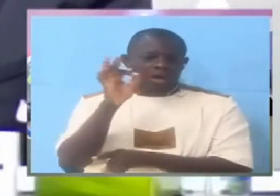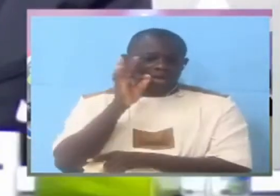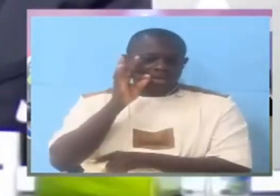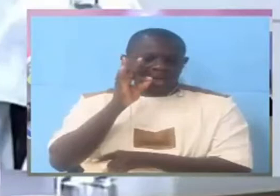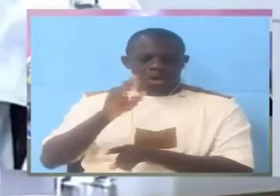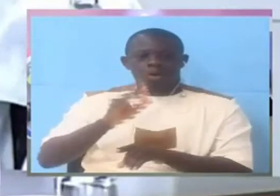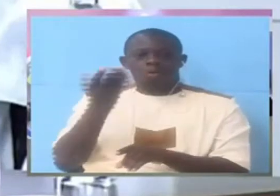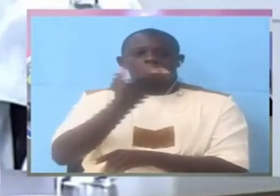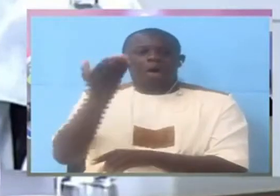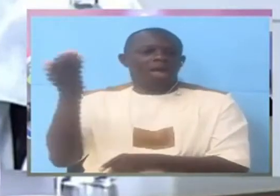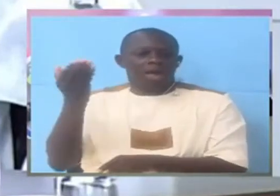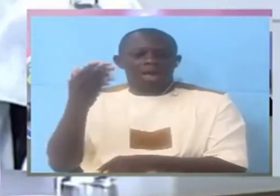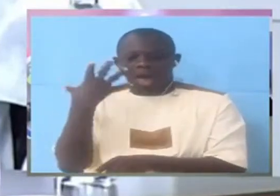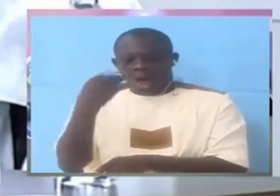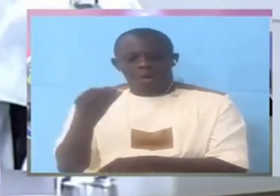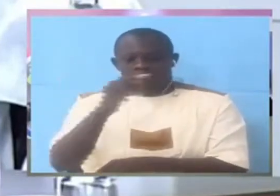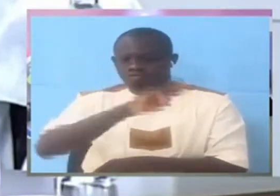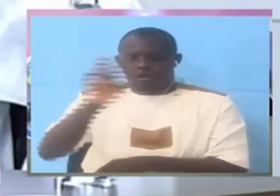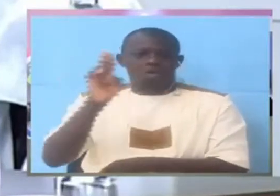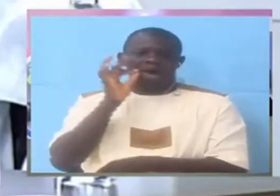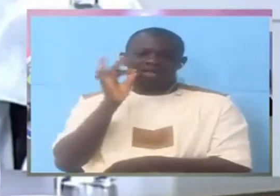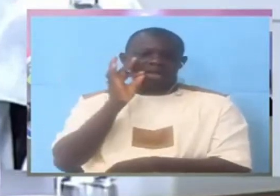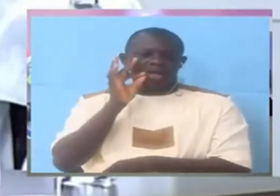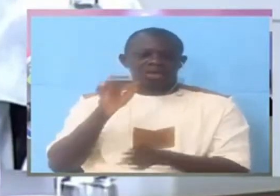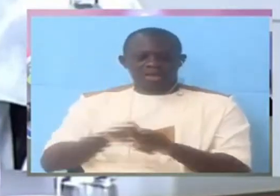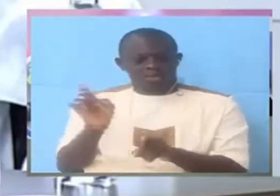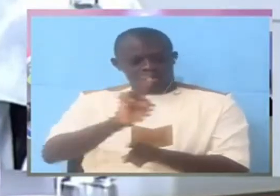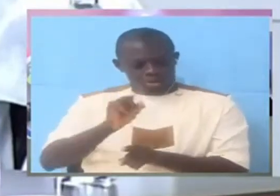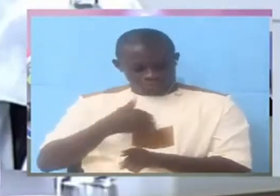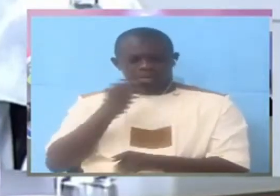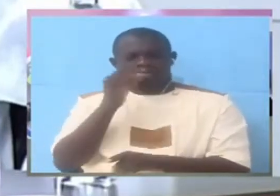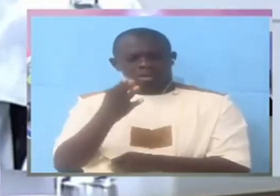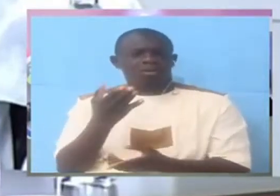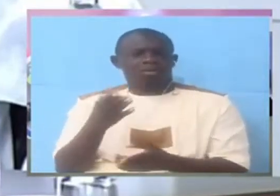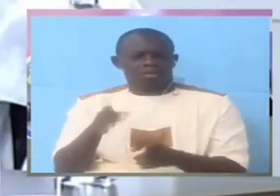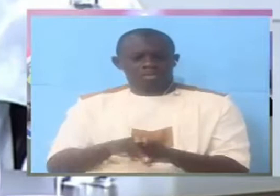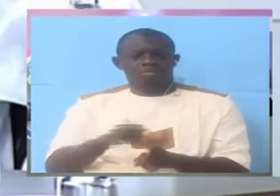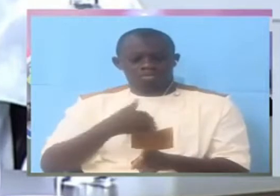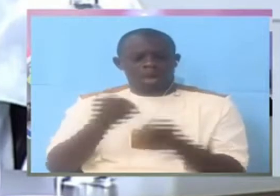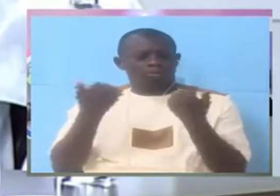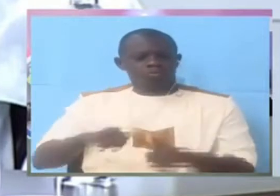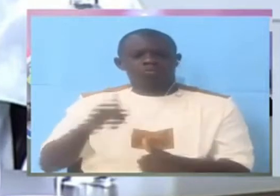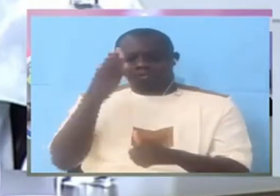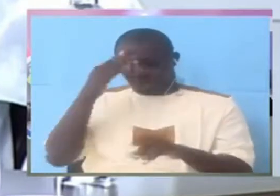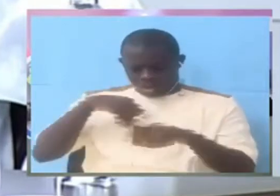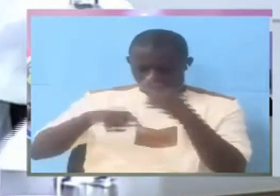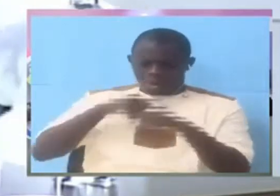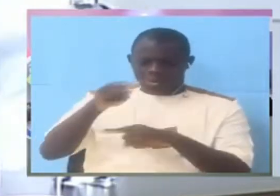how. What I'm saying? I came to know about it in my office.